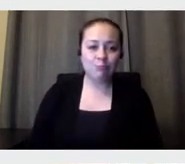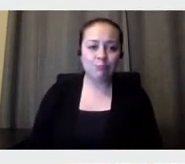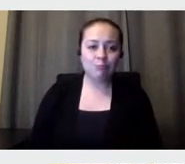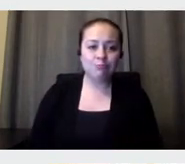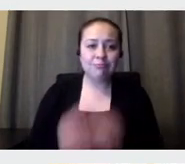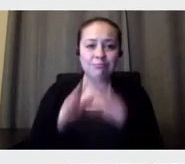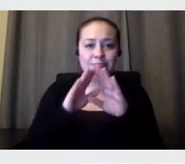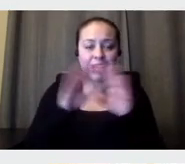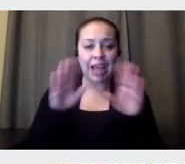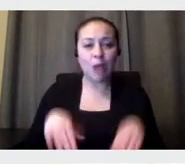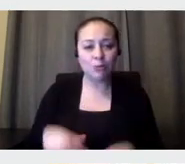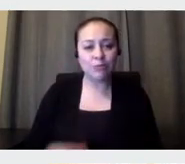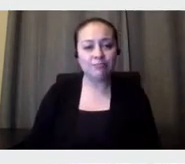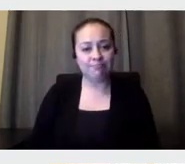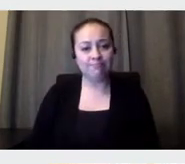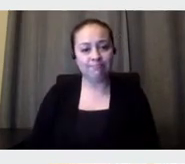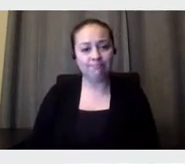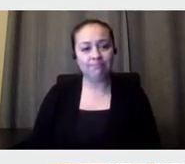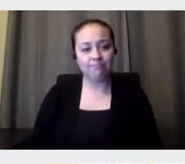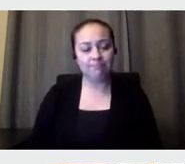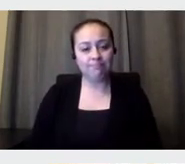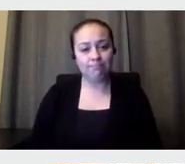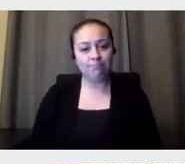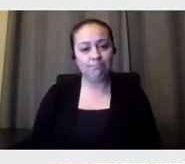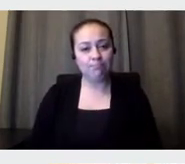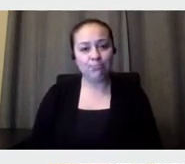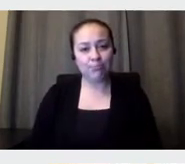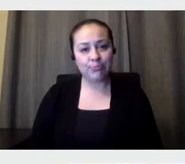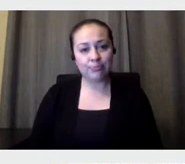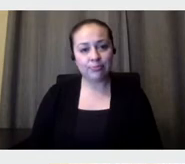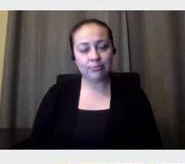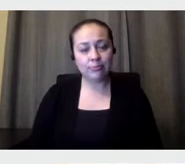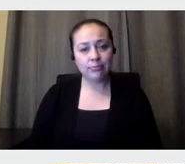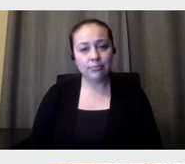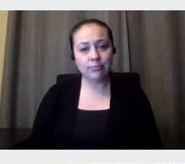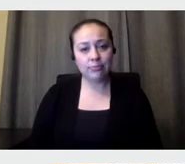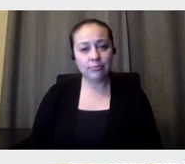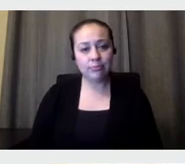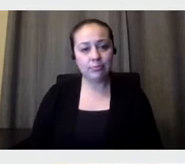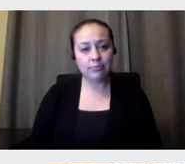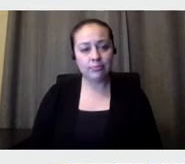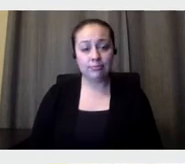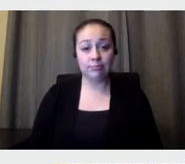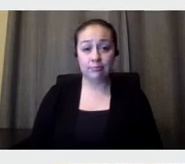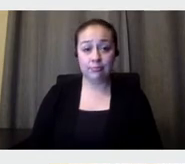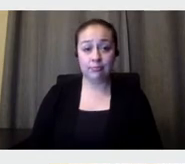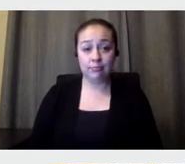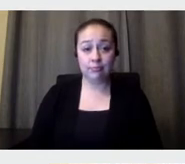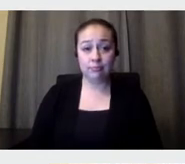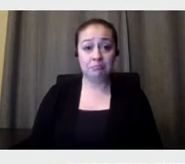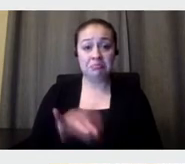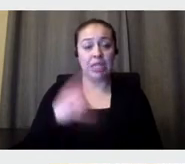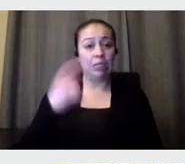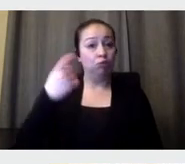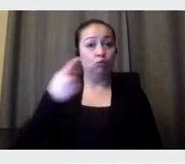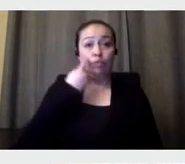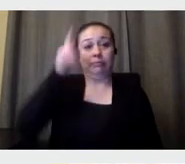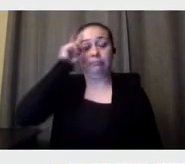Their house. When, when I, I, I, I saw that the, the, the house is, and this is just popping to my mind, eh?